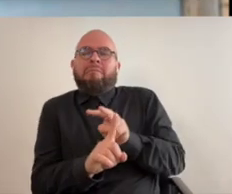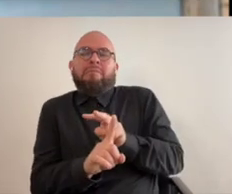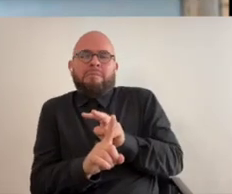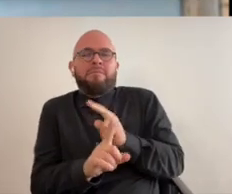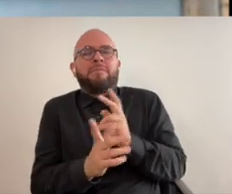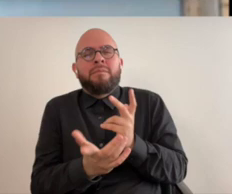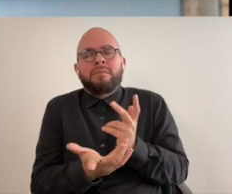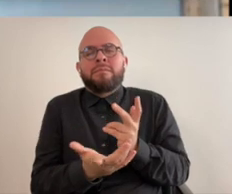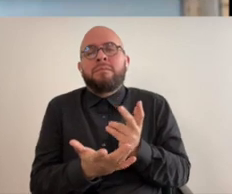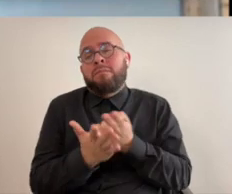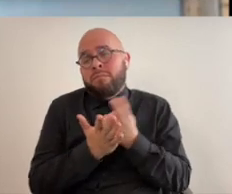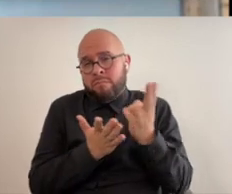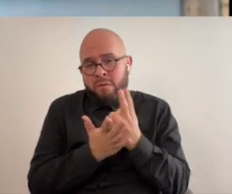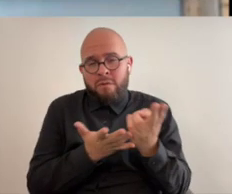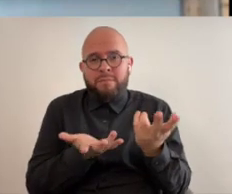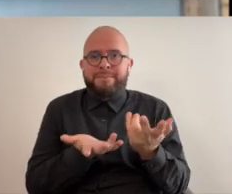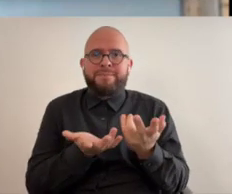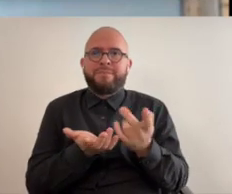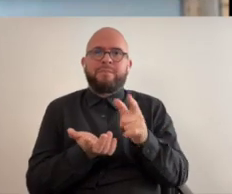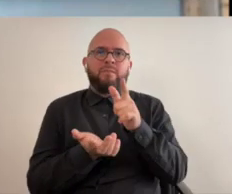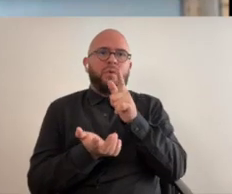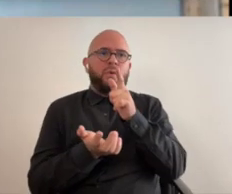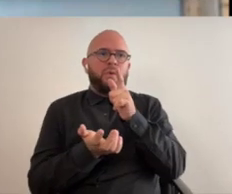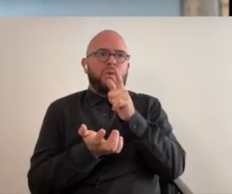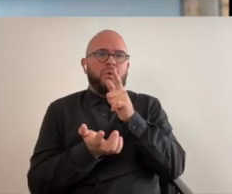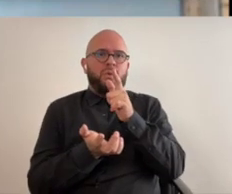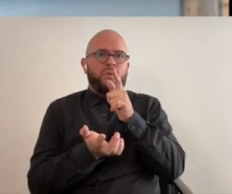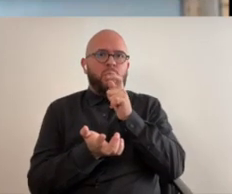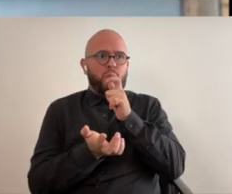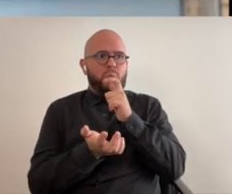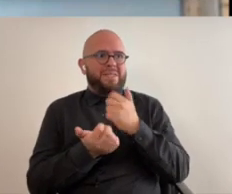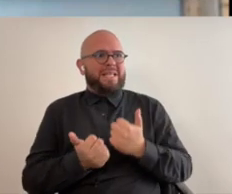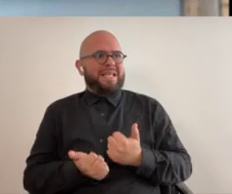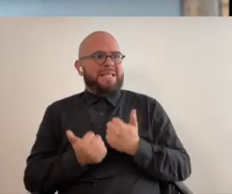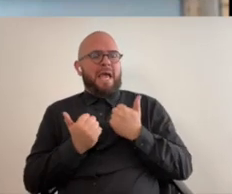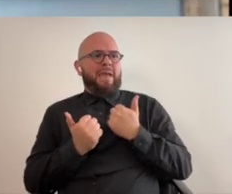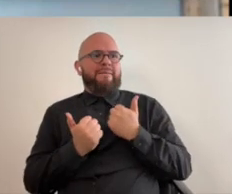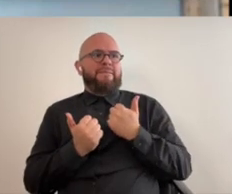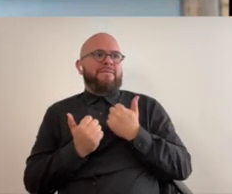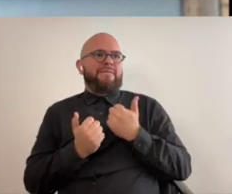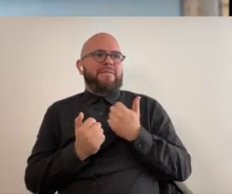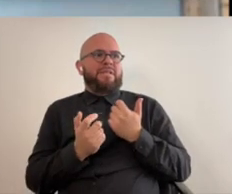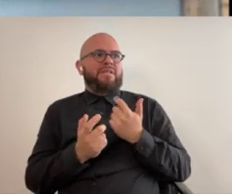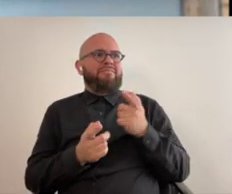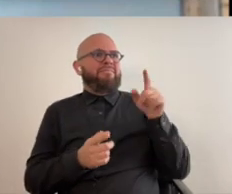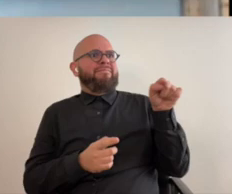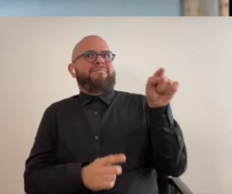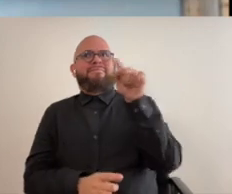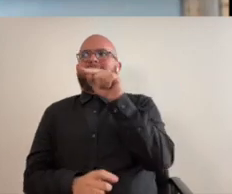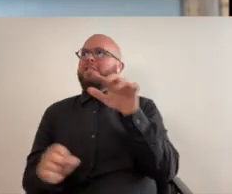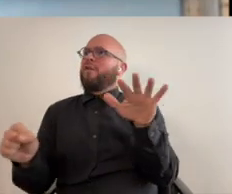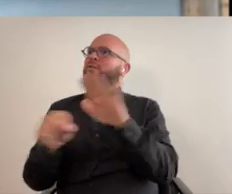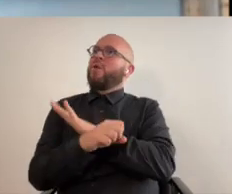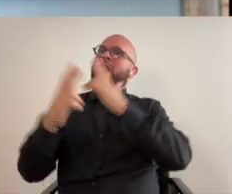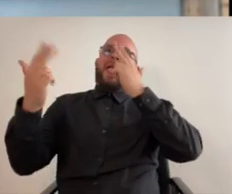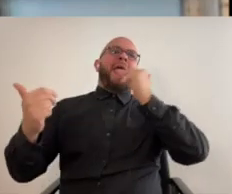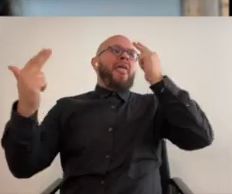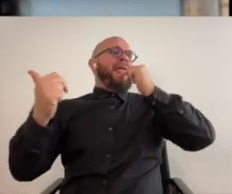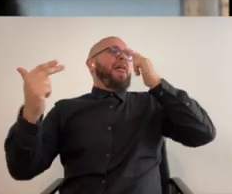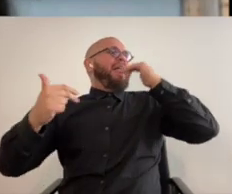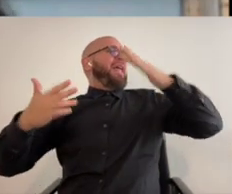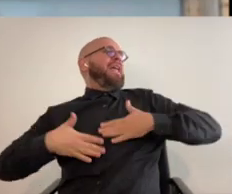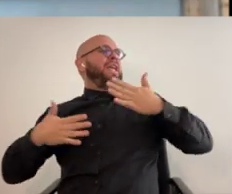that's a very one note and let's let's be honest i mean whose life is purely comedy